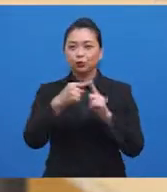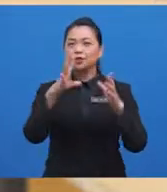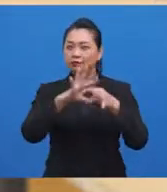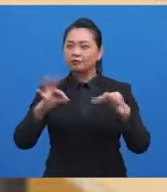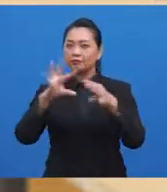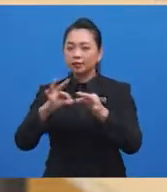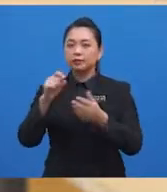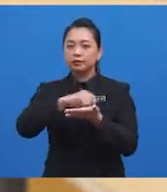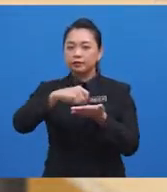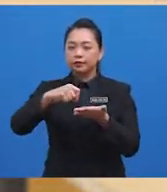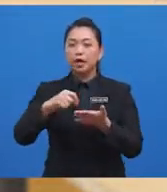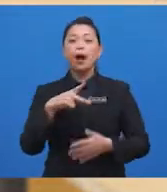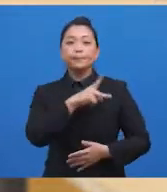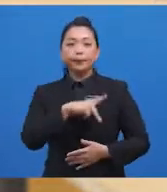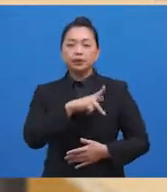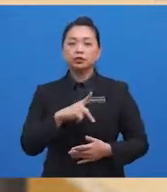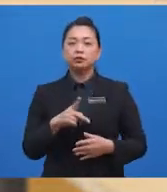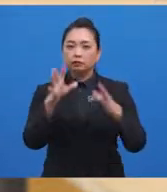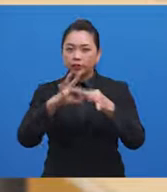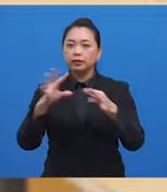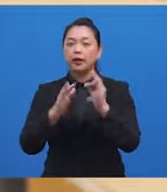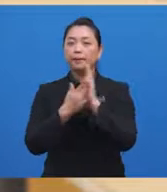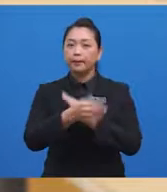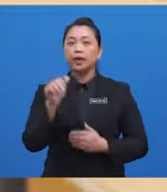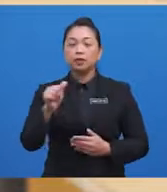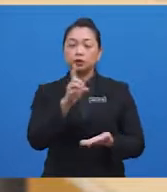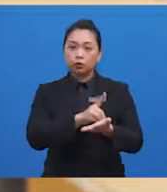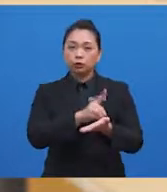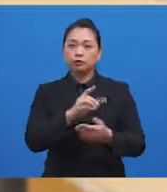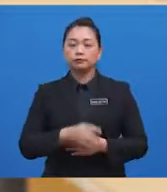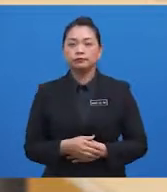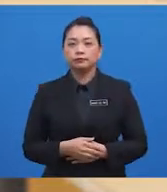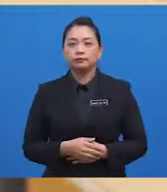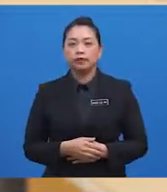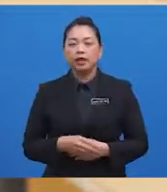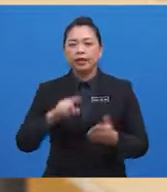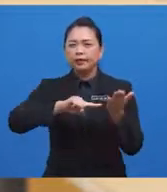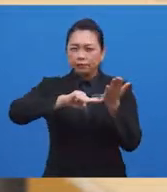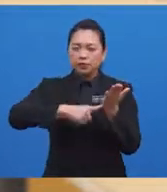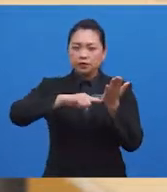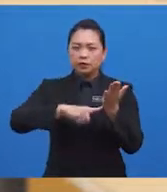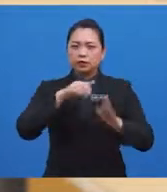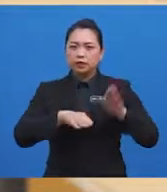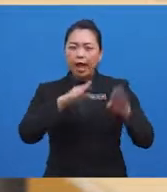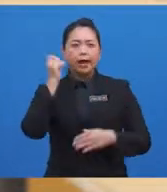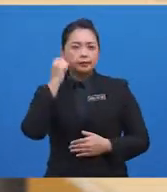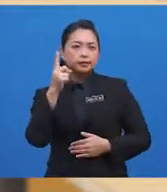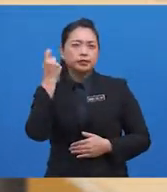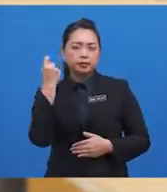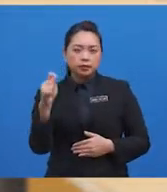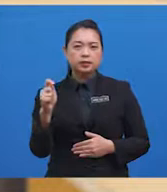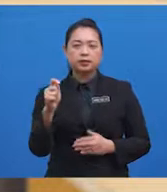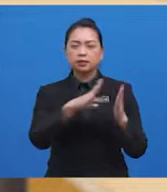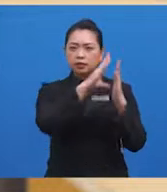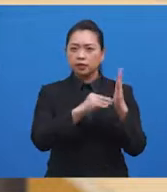written, a personal narration from a doctor. Now, as the initial step in understanding the text which